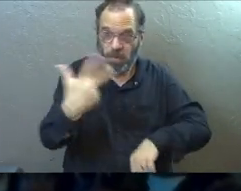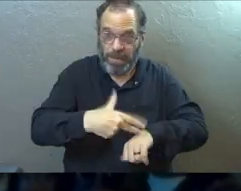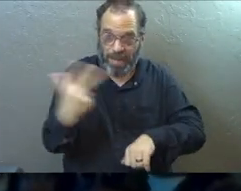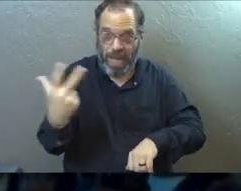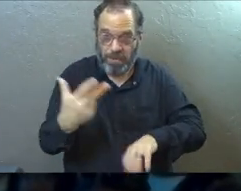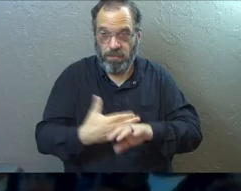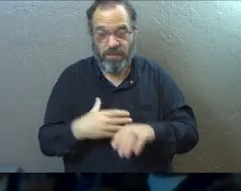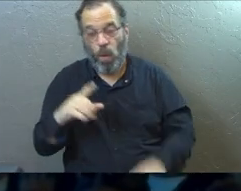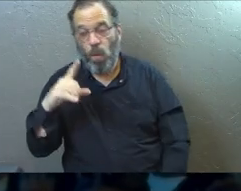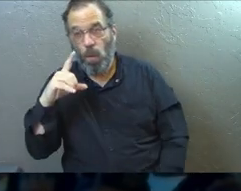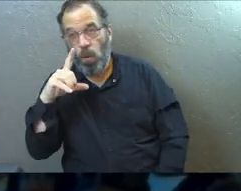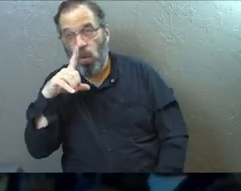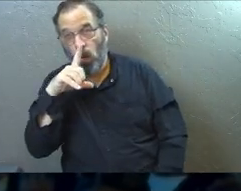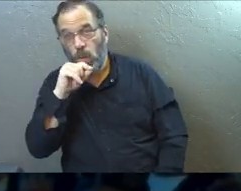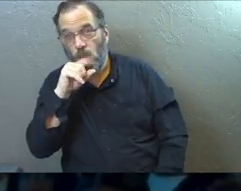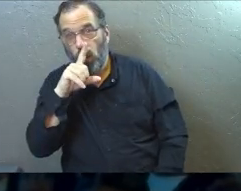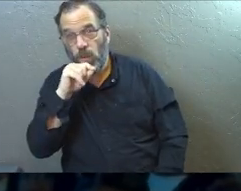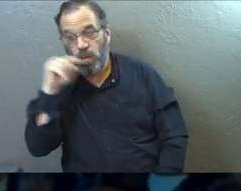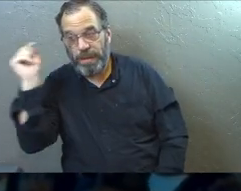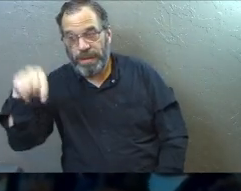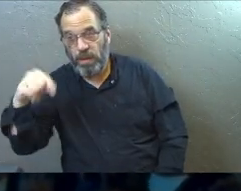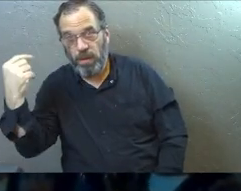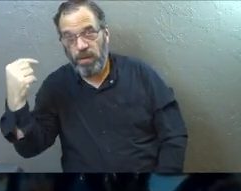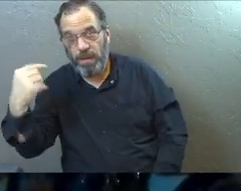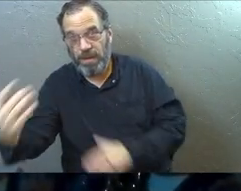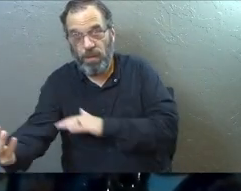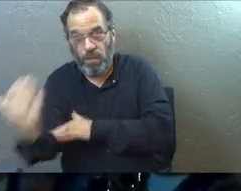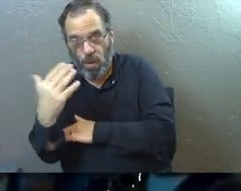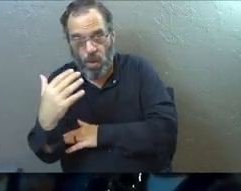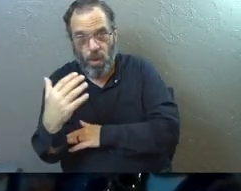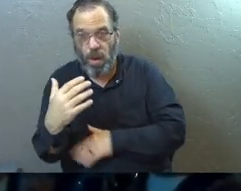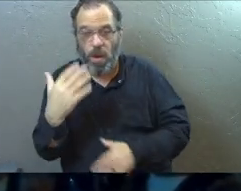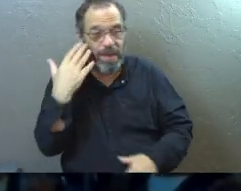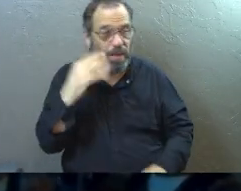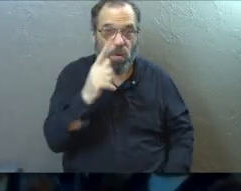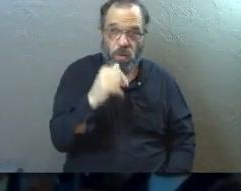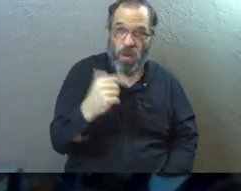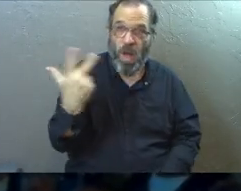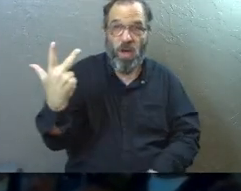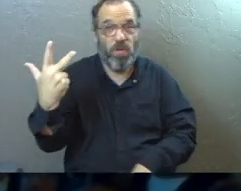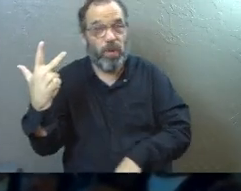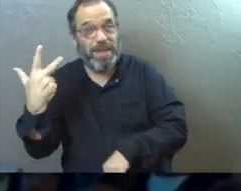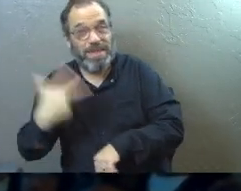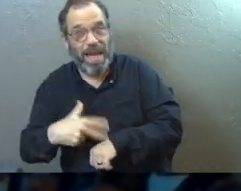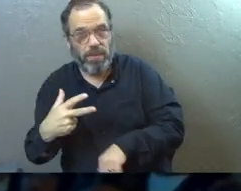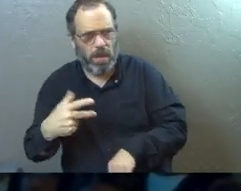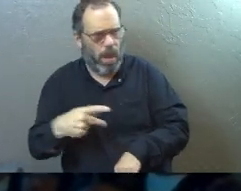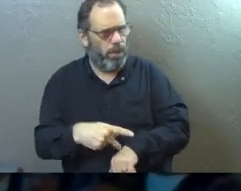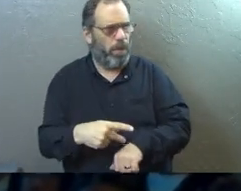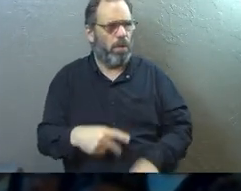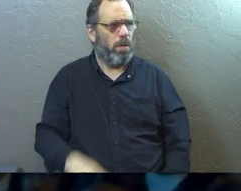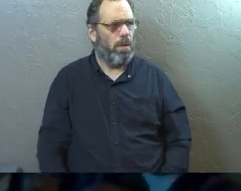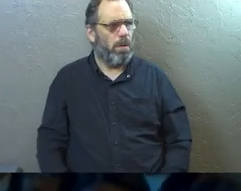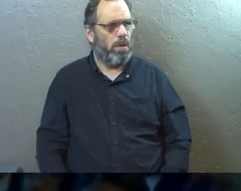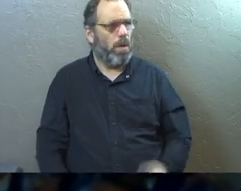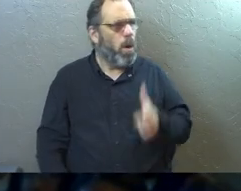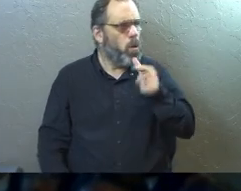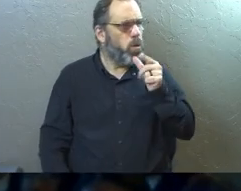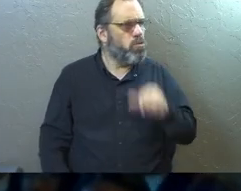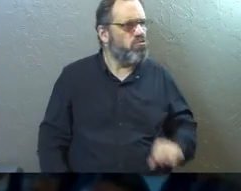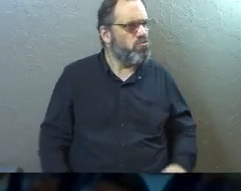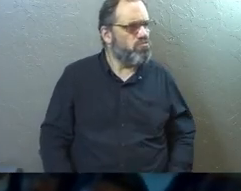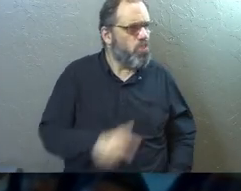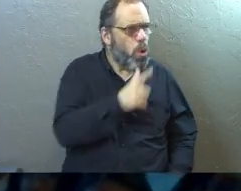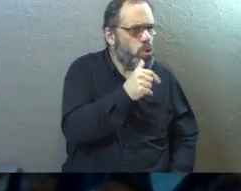before the rooster crows. Somebody at this table is going to straight up say they don't even know me three times in a row. And Peter's like, dude, you just tell me who that